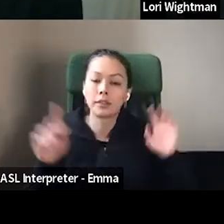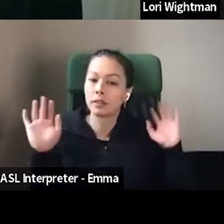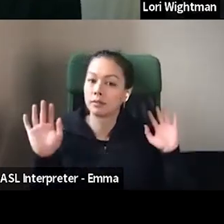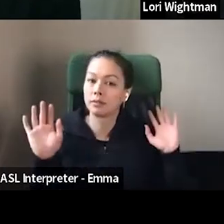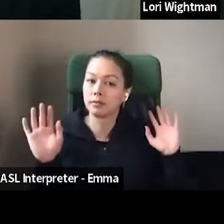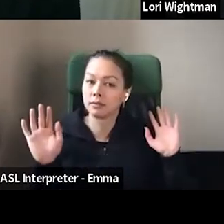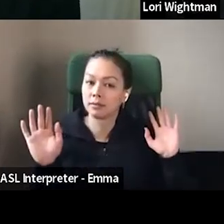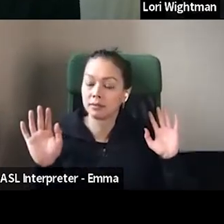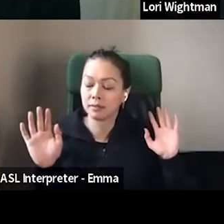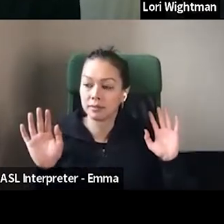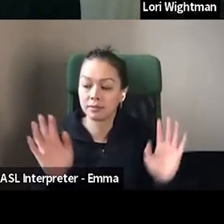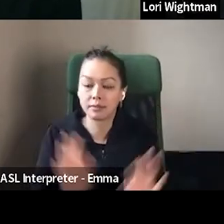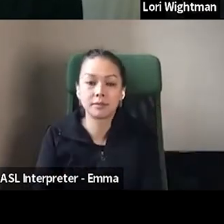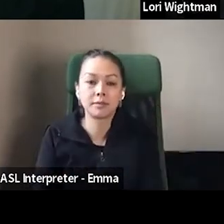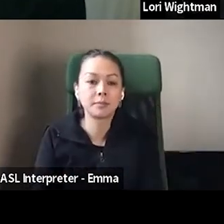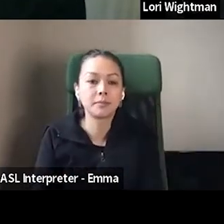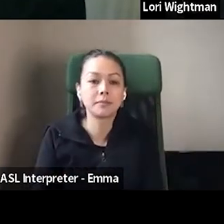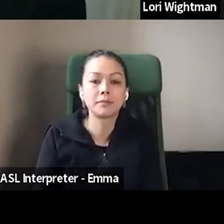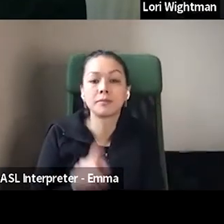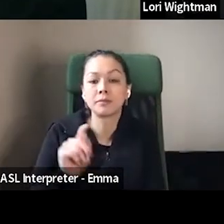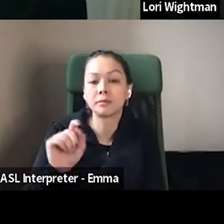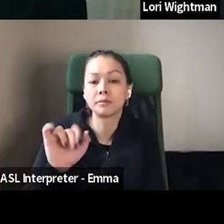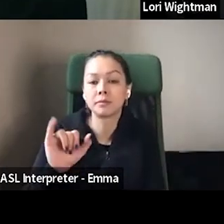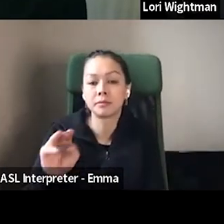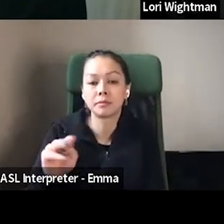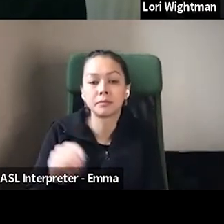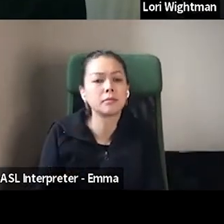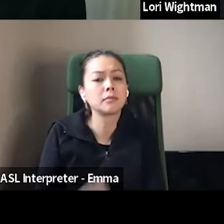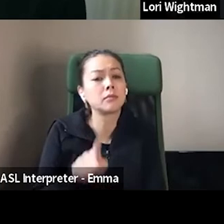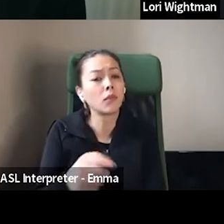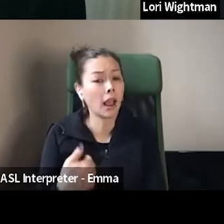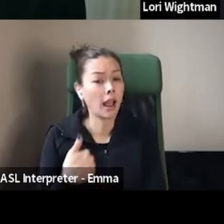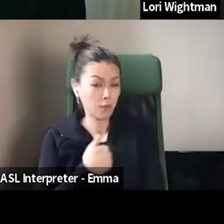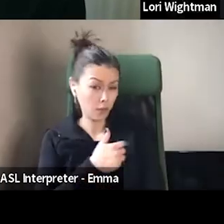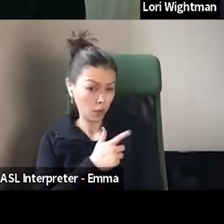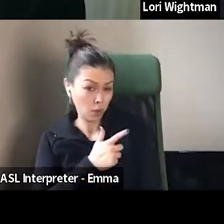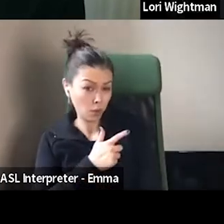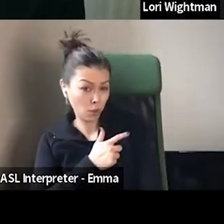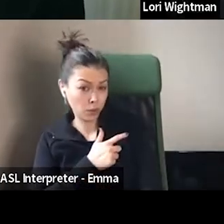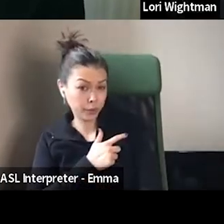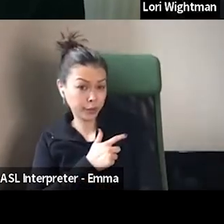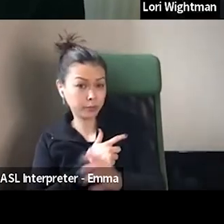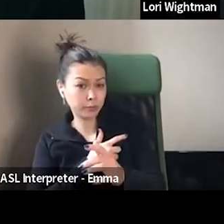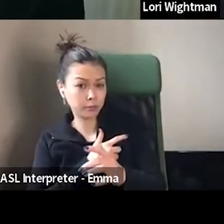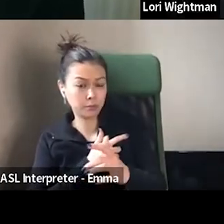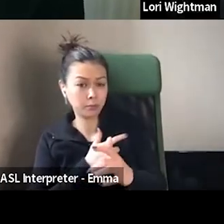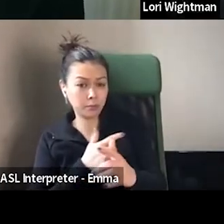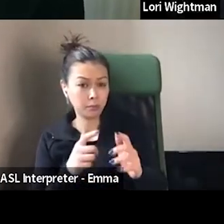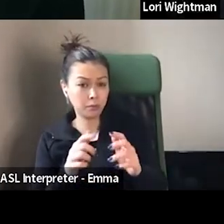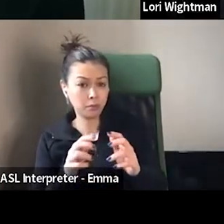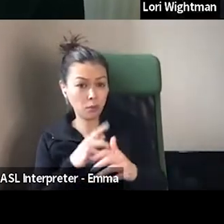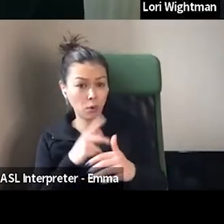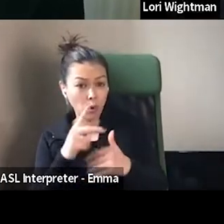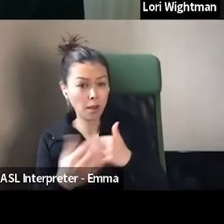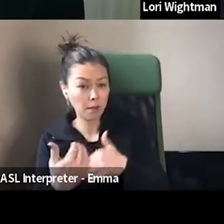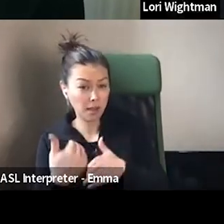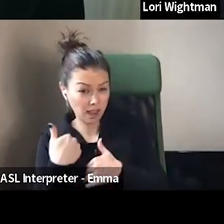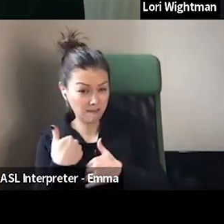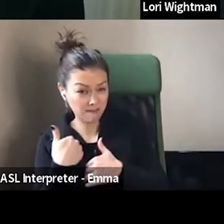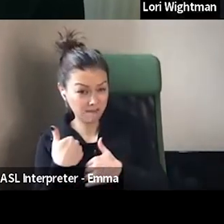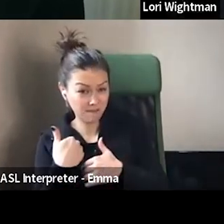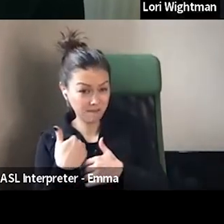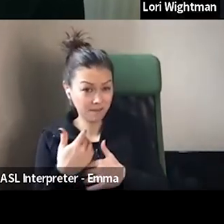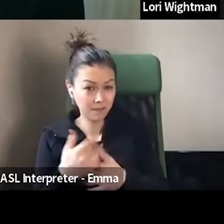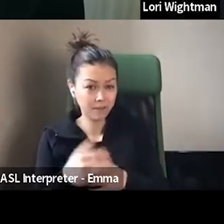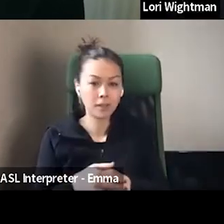And, and do you have a loyalty program there as well? We don't, but a lot of people have been asking about it. So I'm wondering if maybe we